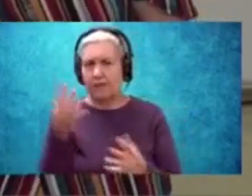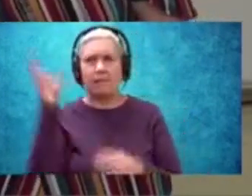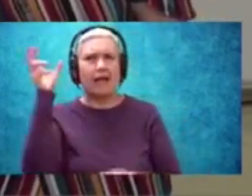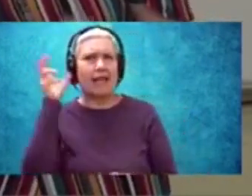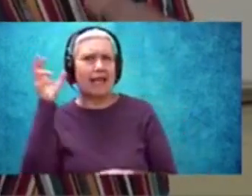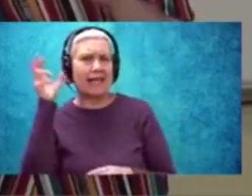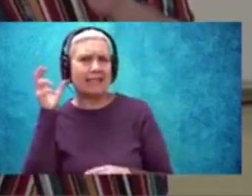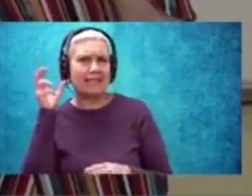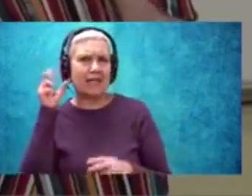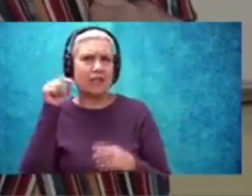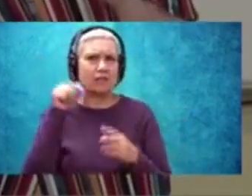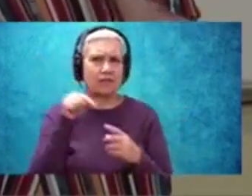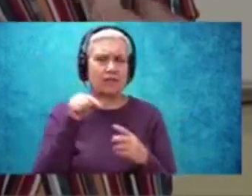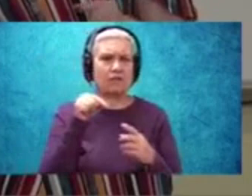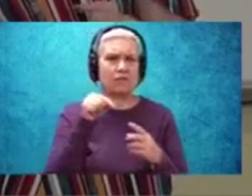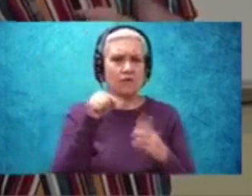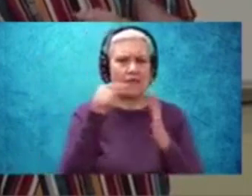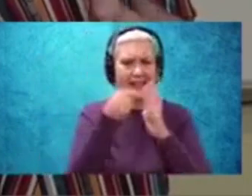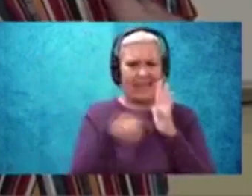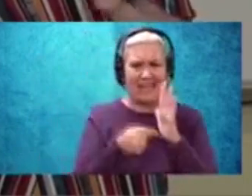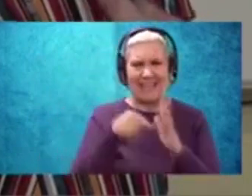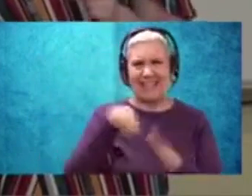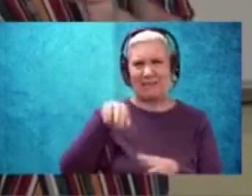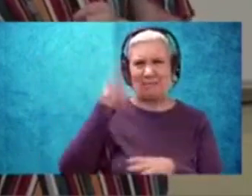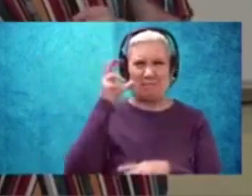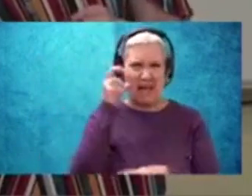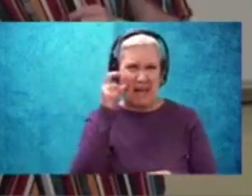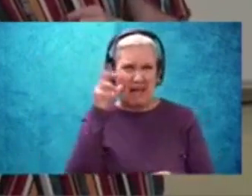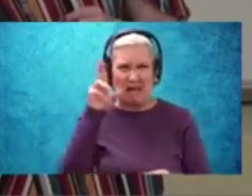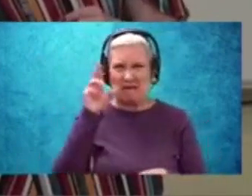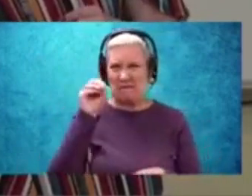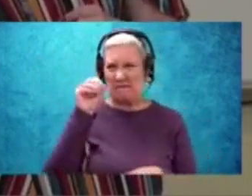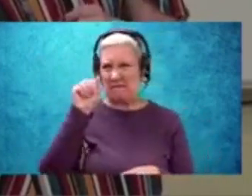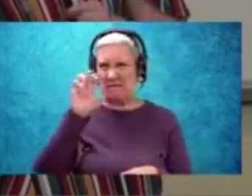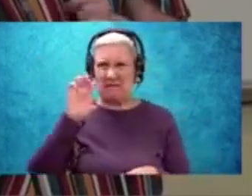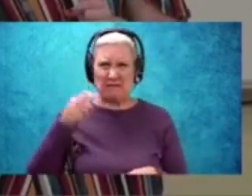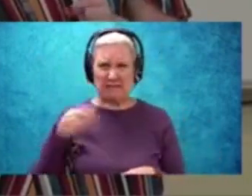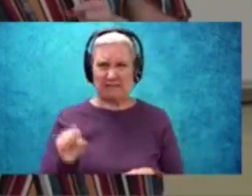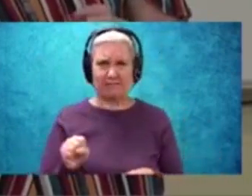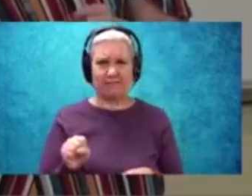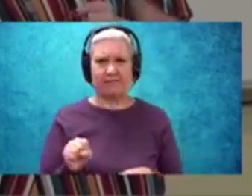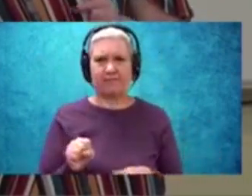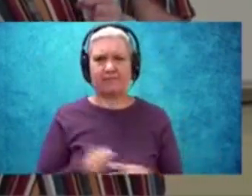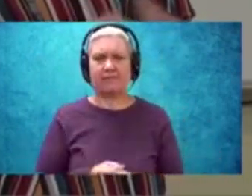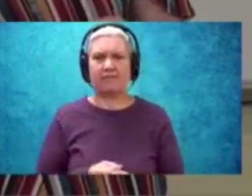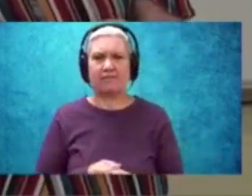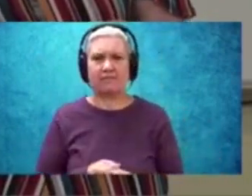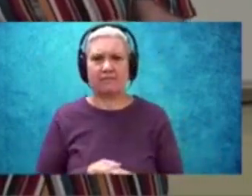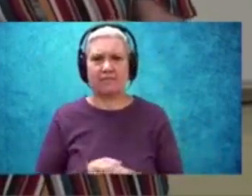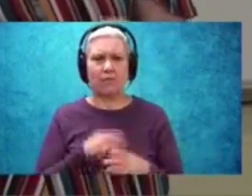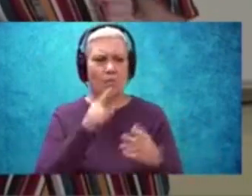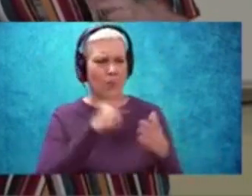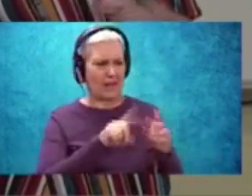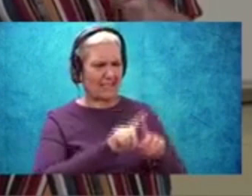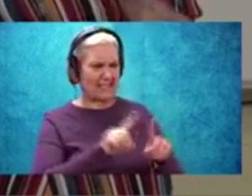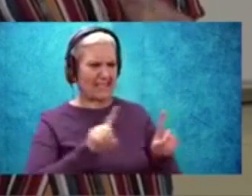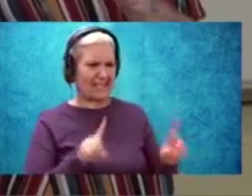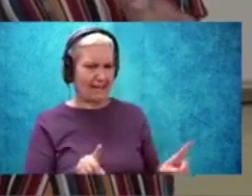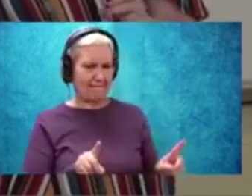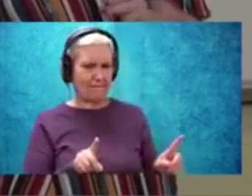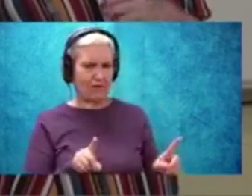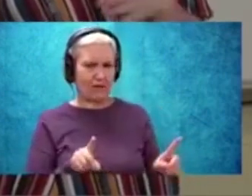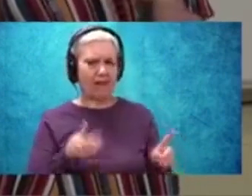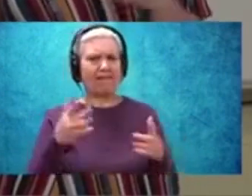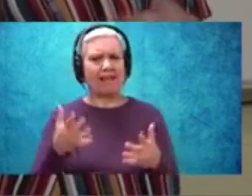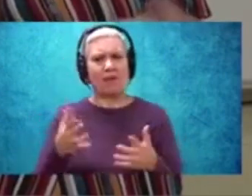description of these roaches as we go through this poem. What is maybe different than what